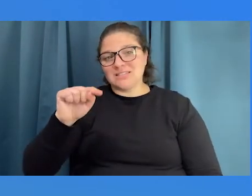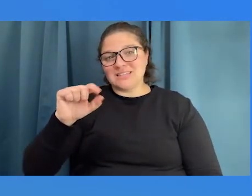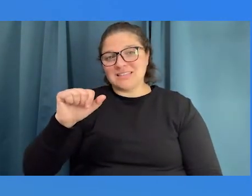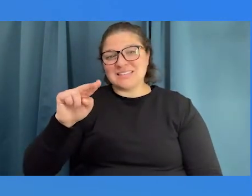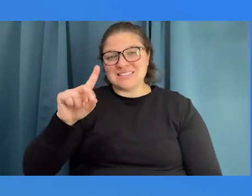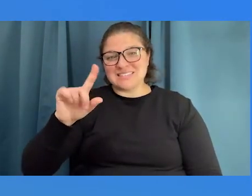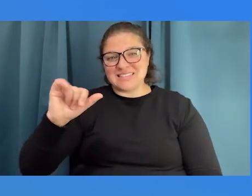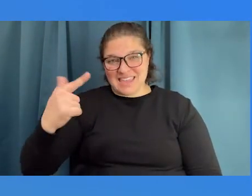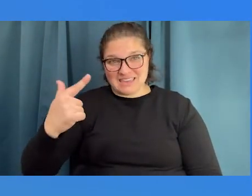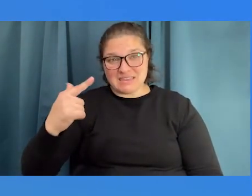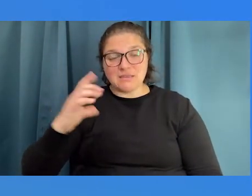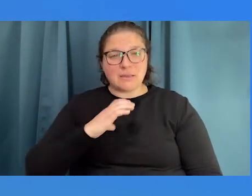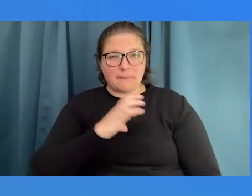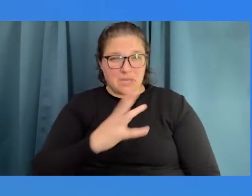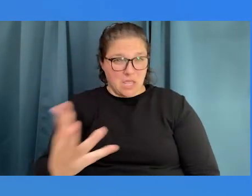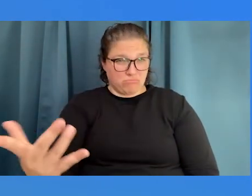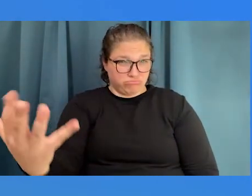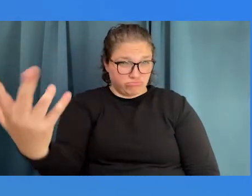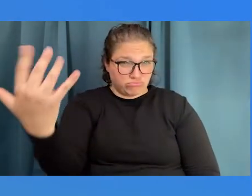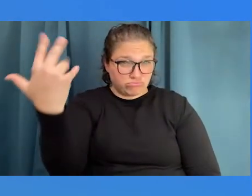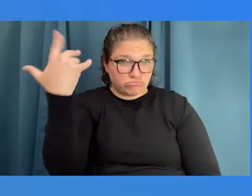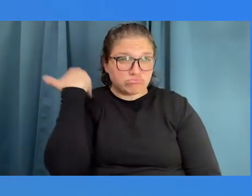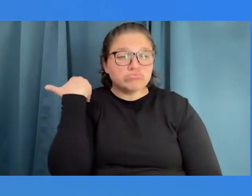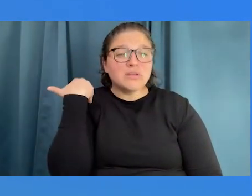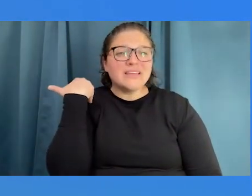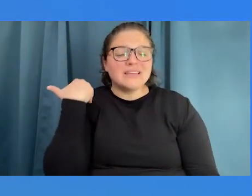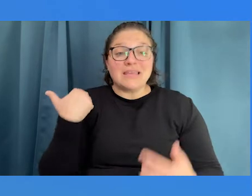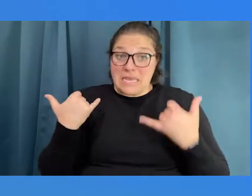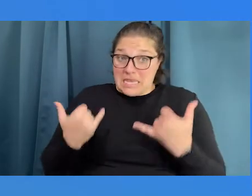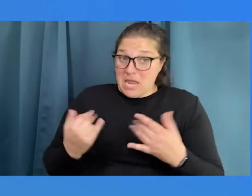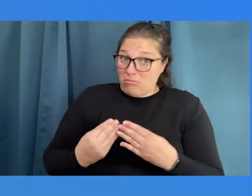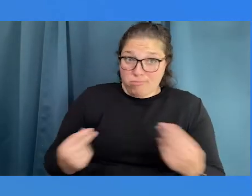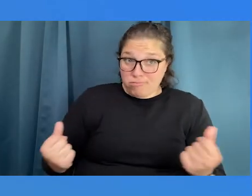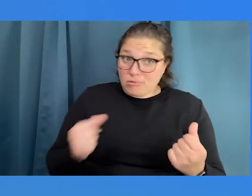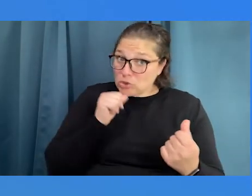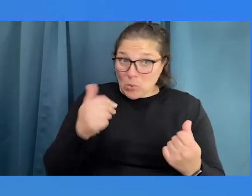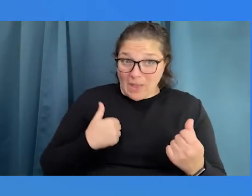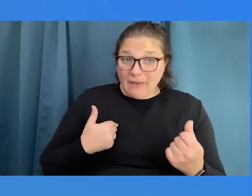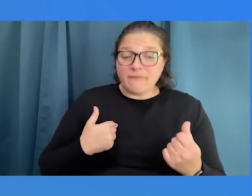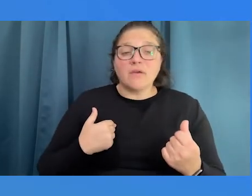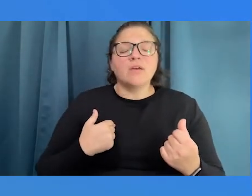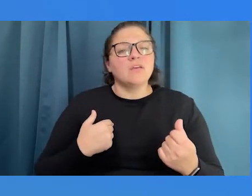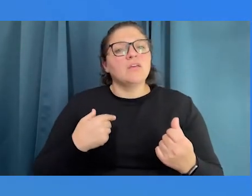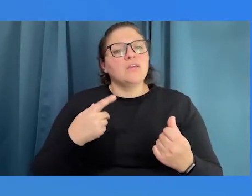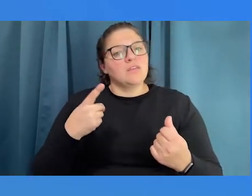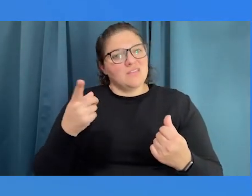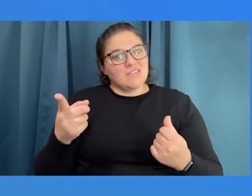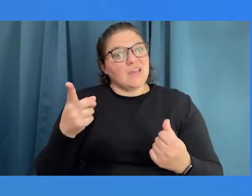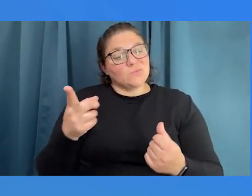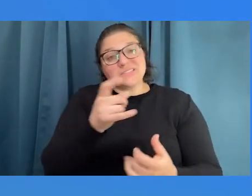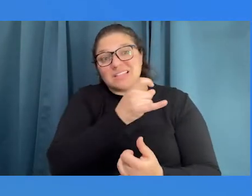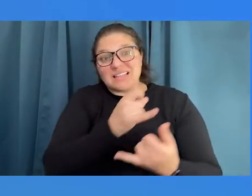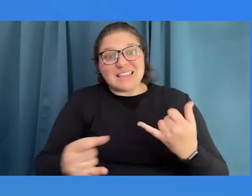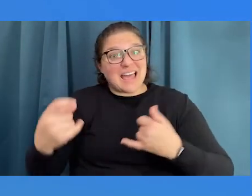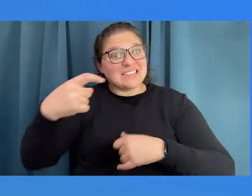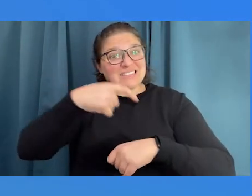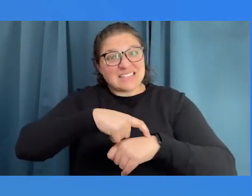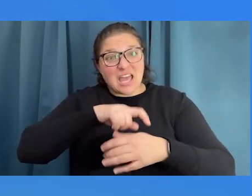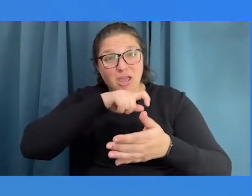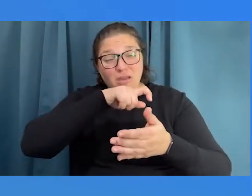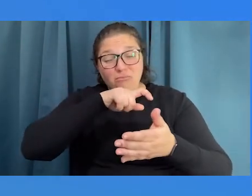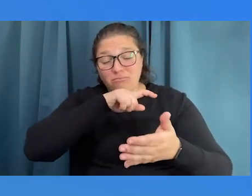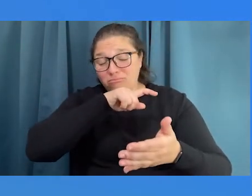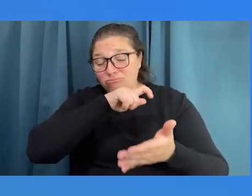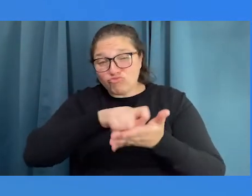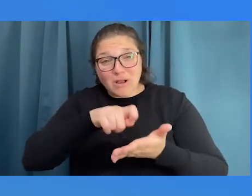that has since gone away, there was lots of discussions about we need to get that done. The last time the model